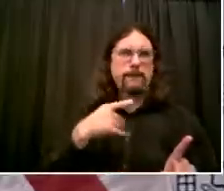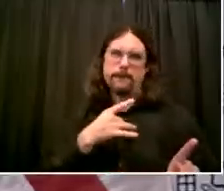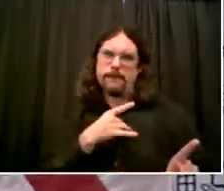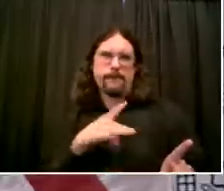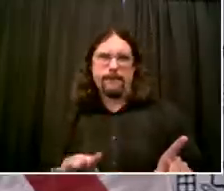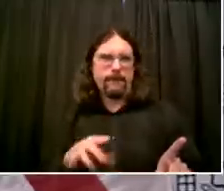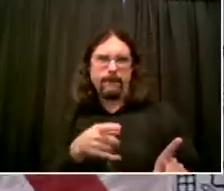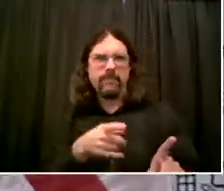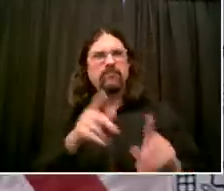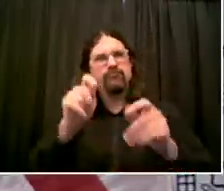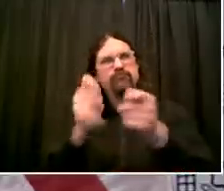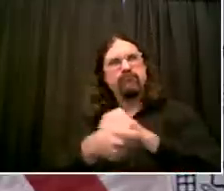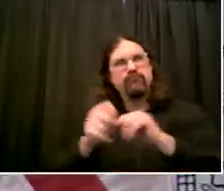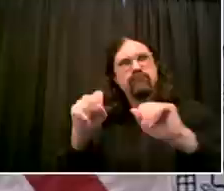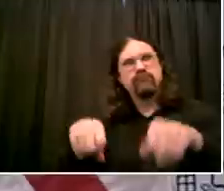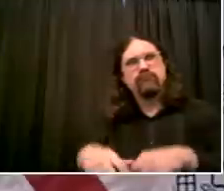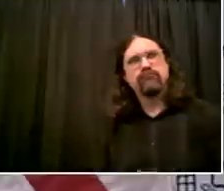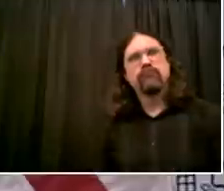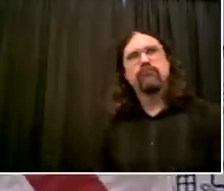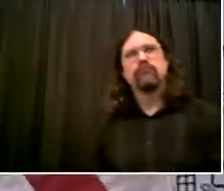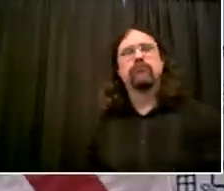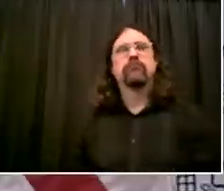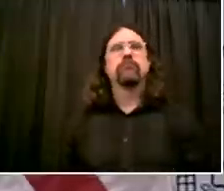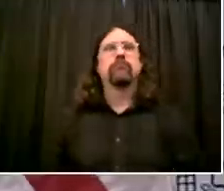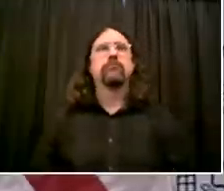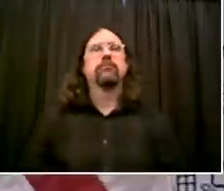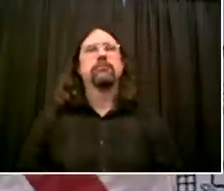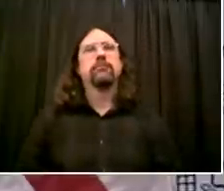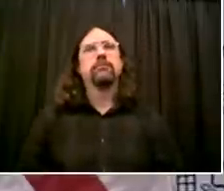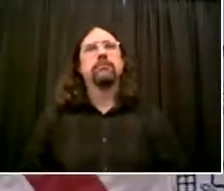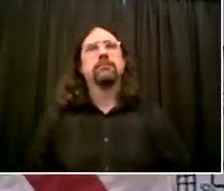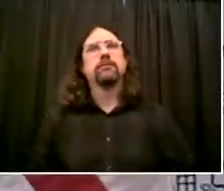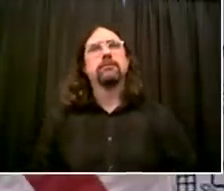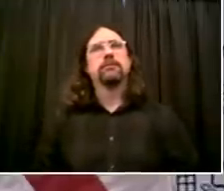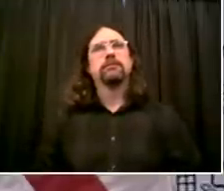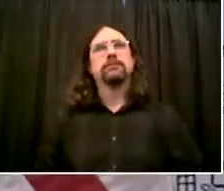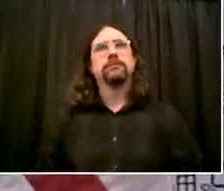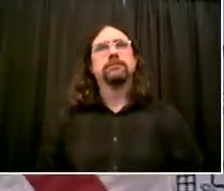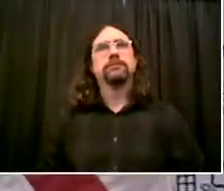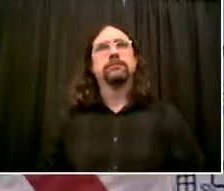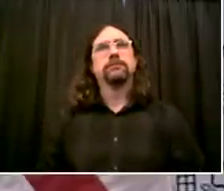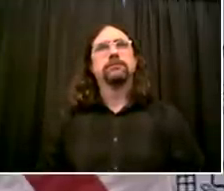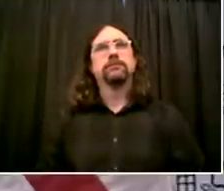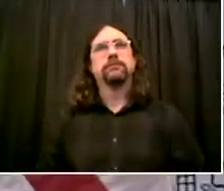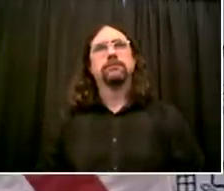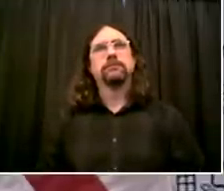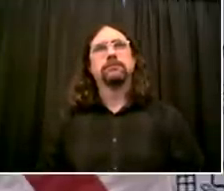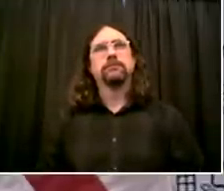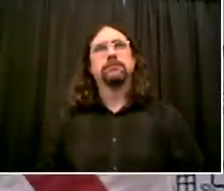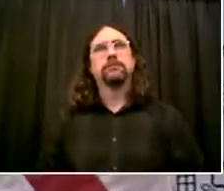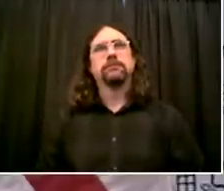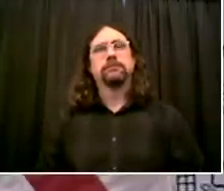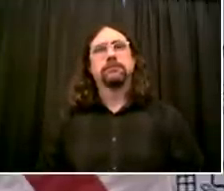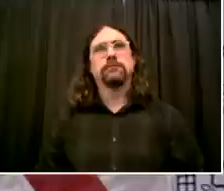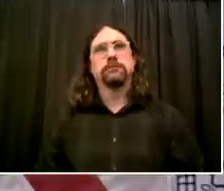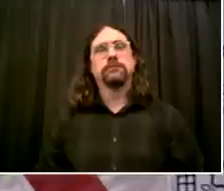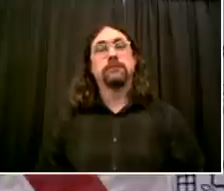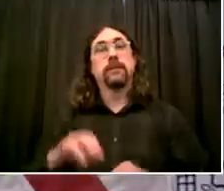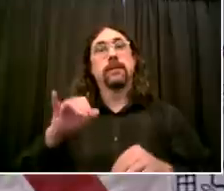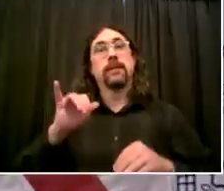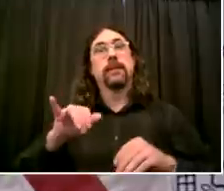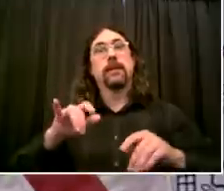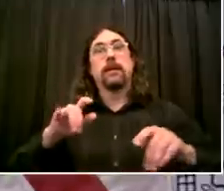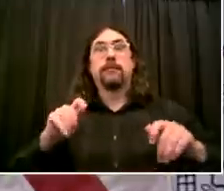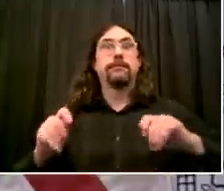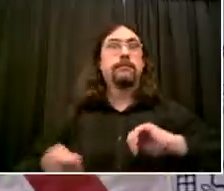medical folks, is it doesn't happen overnight. It happens in stages. If there's something going wrong, you see it over numerous days.